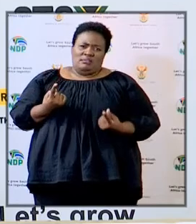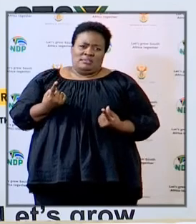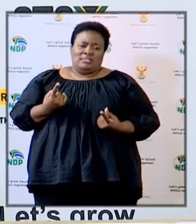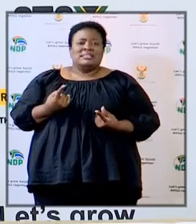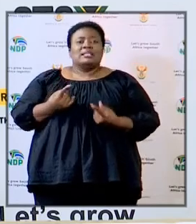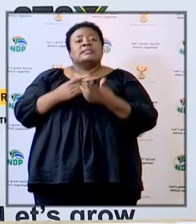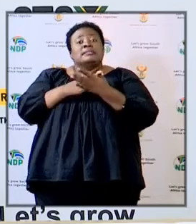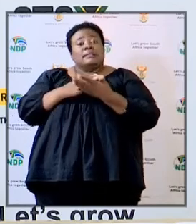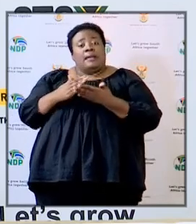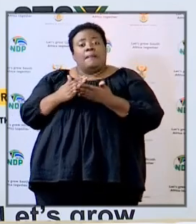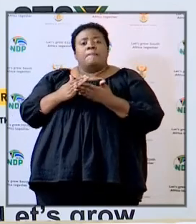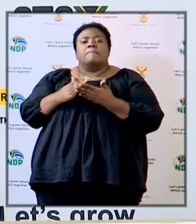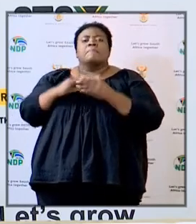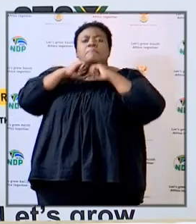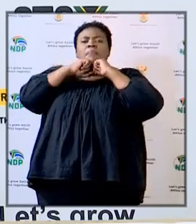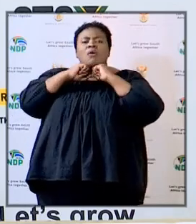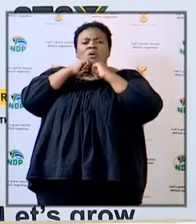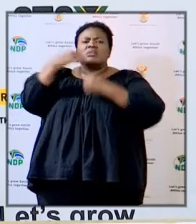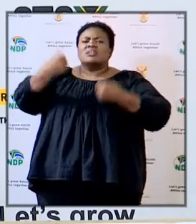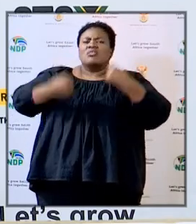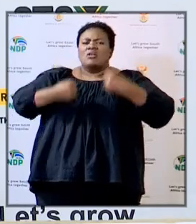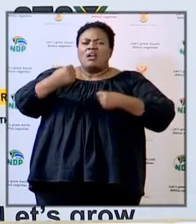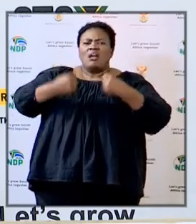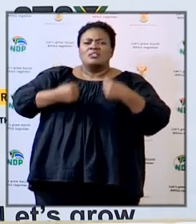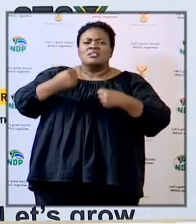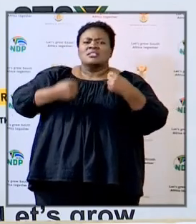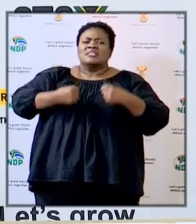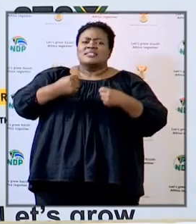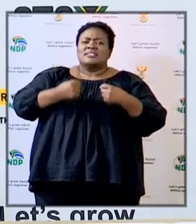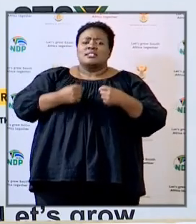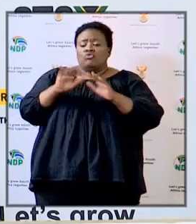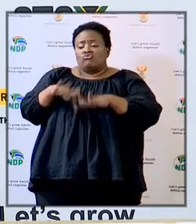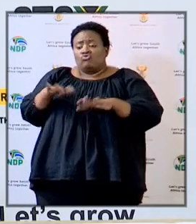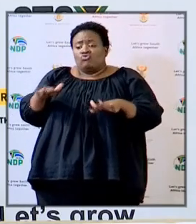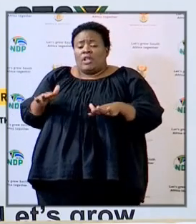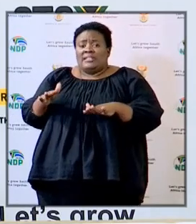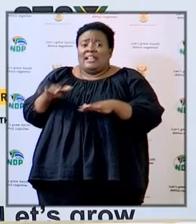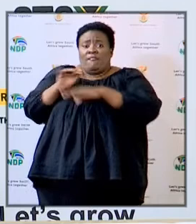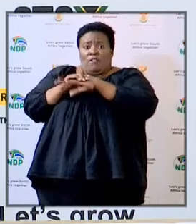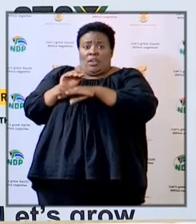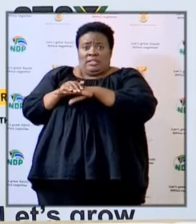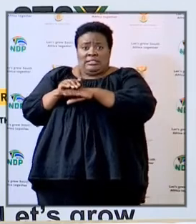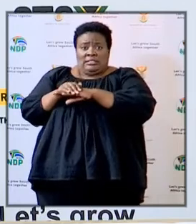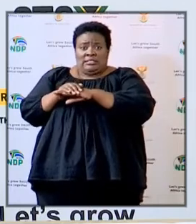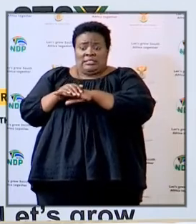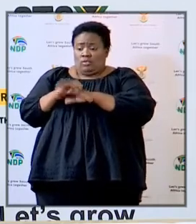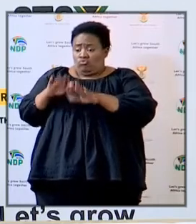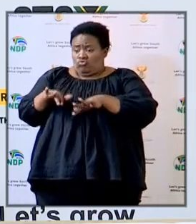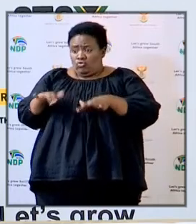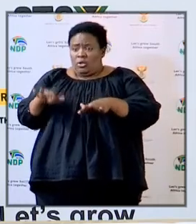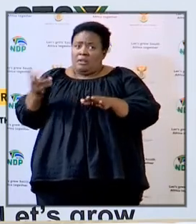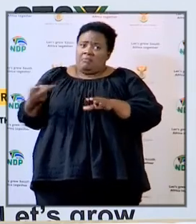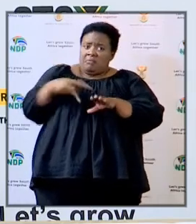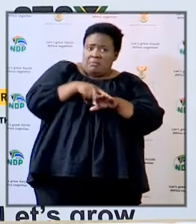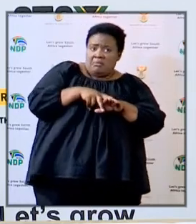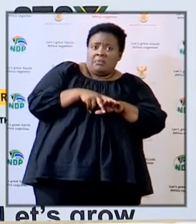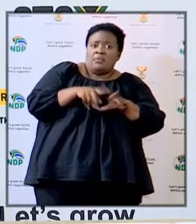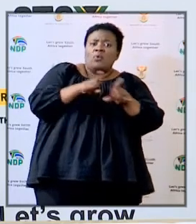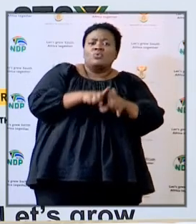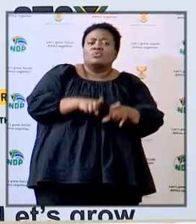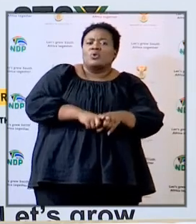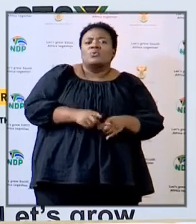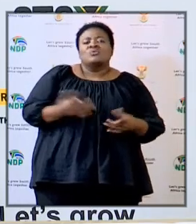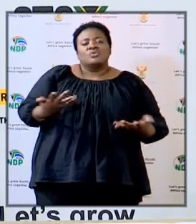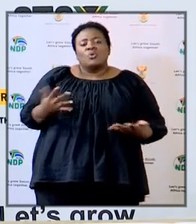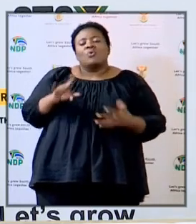they take the children's friends and all sorts of things that will be happening so our humble request is that parents also should make